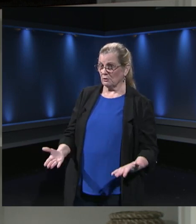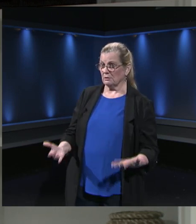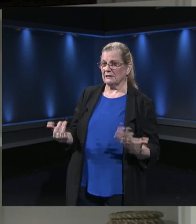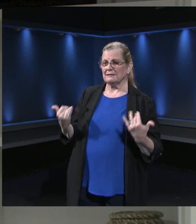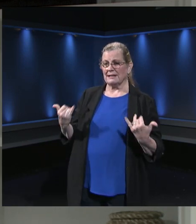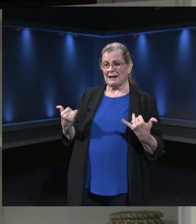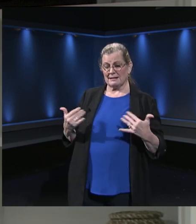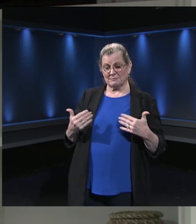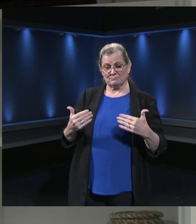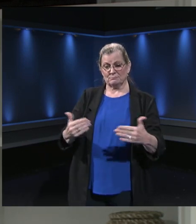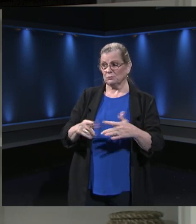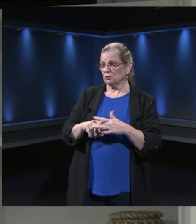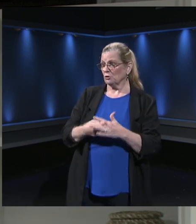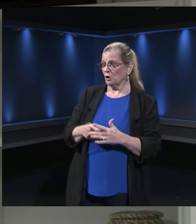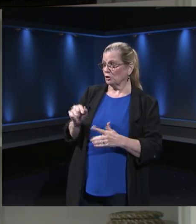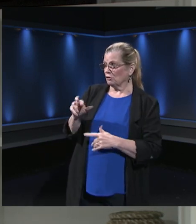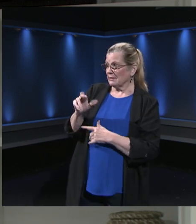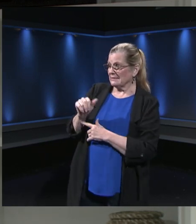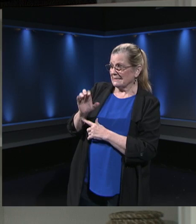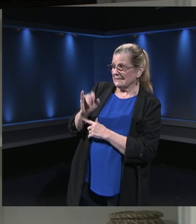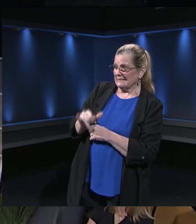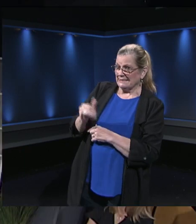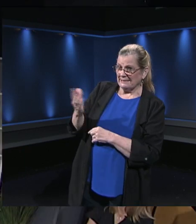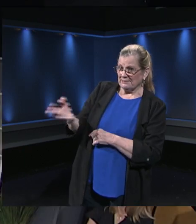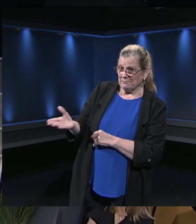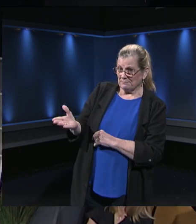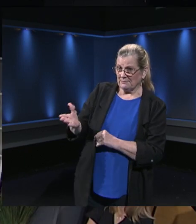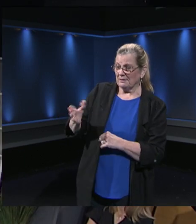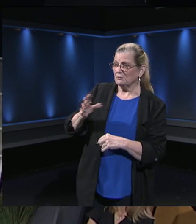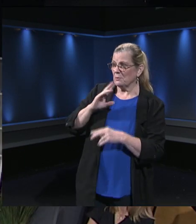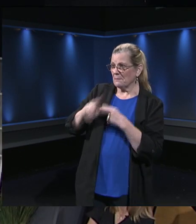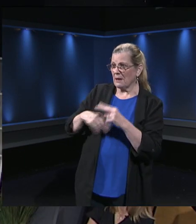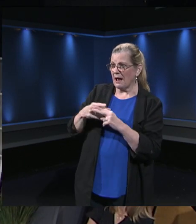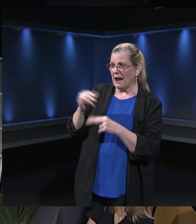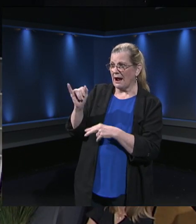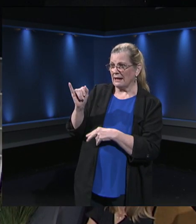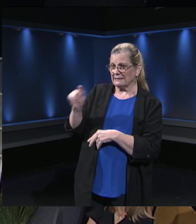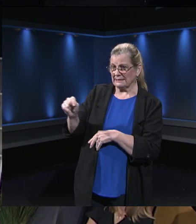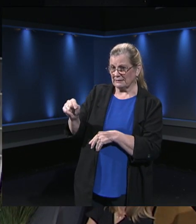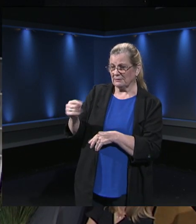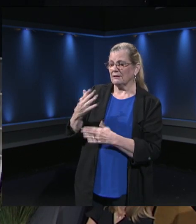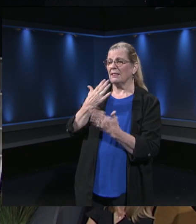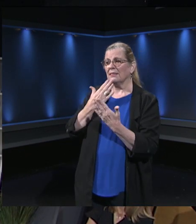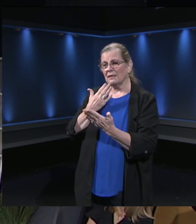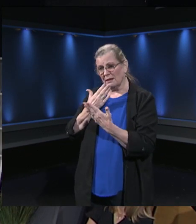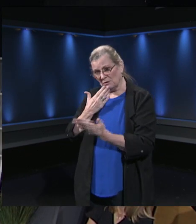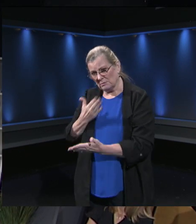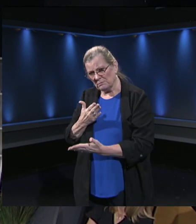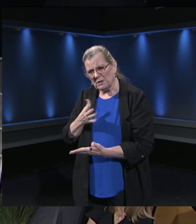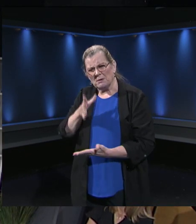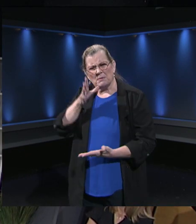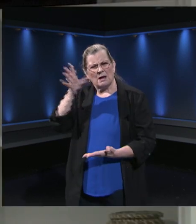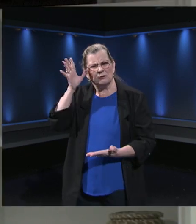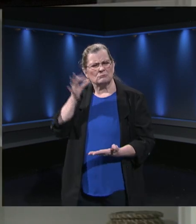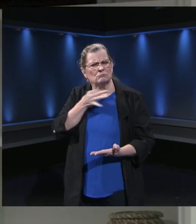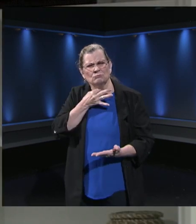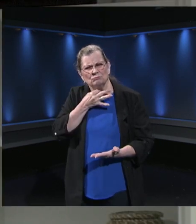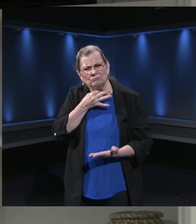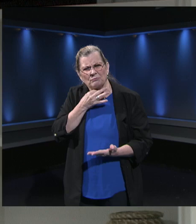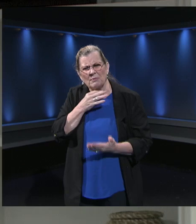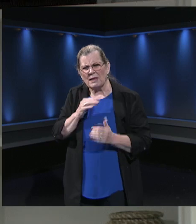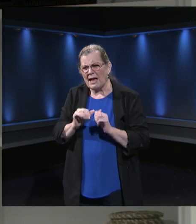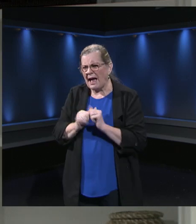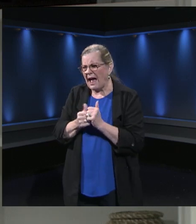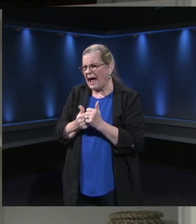start with you, your director and IT support services. Thanks for being here this evening. So parents want to know how will technology talking about